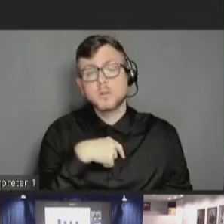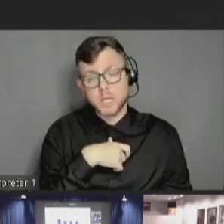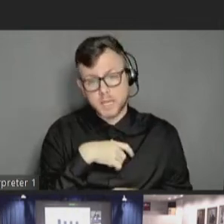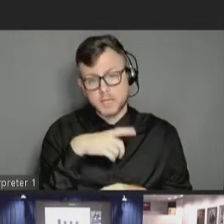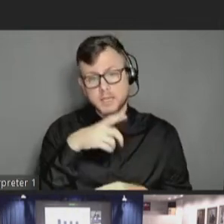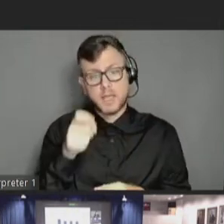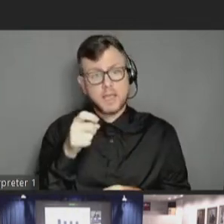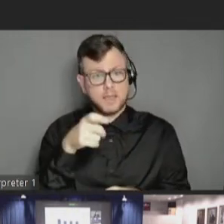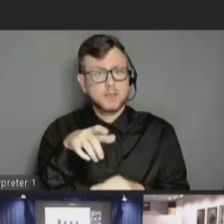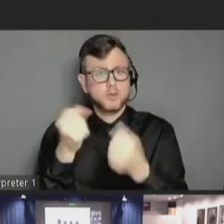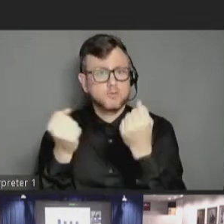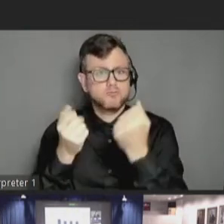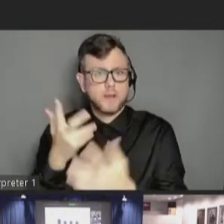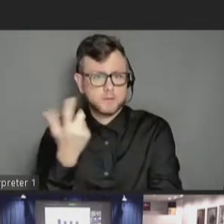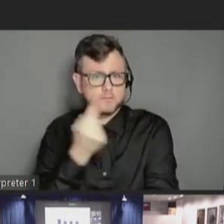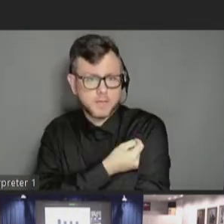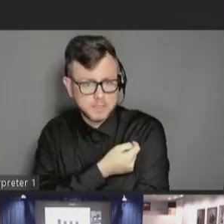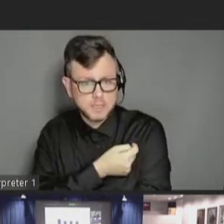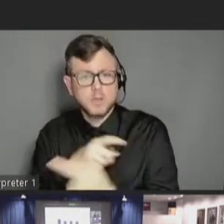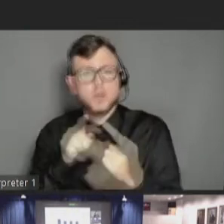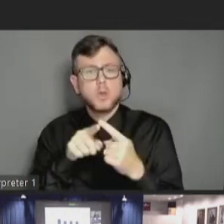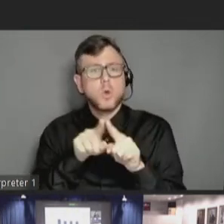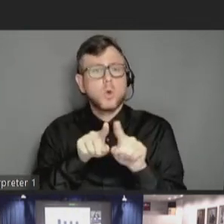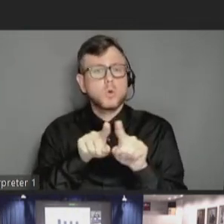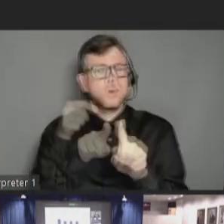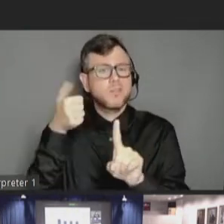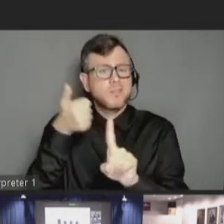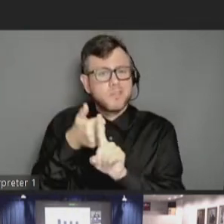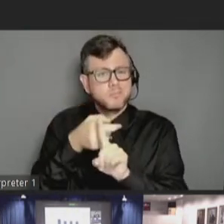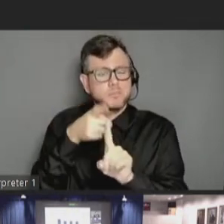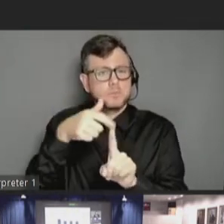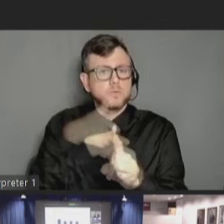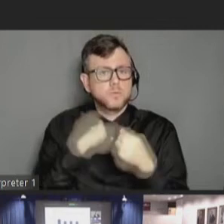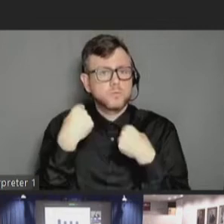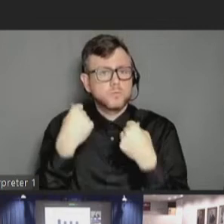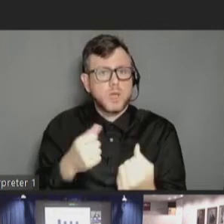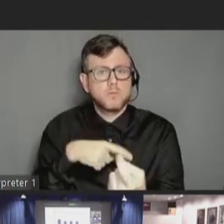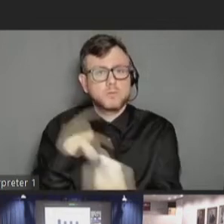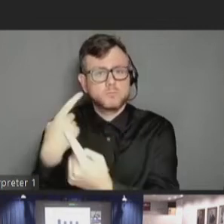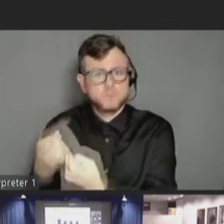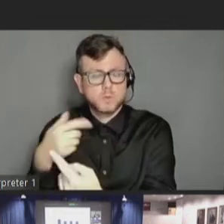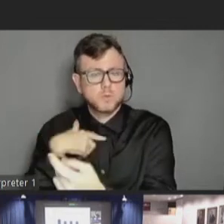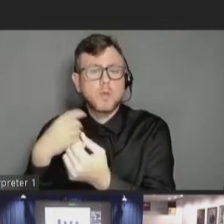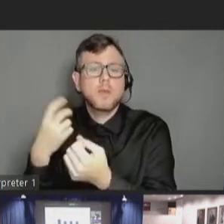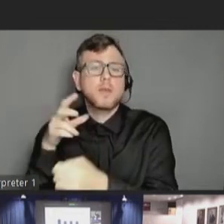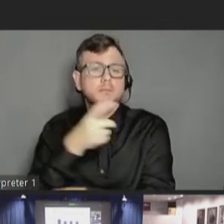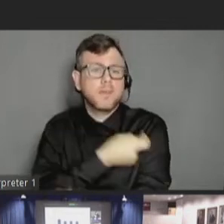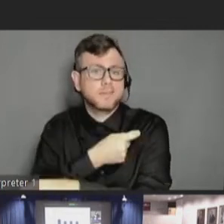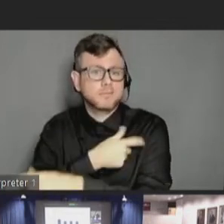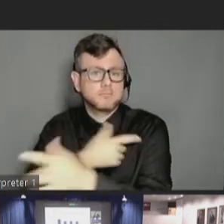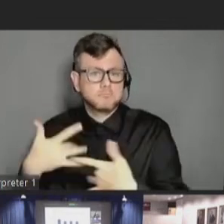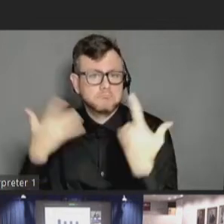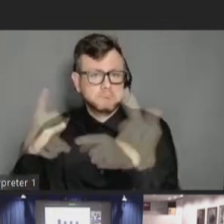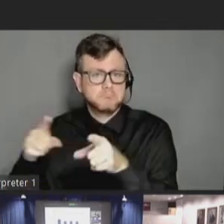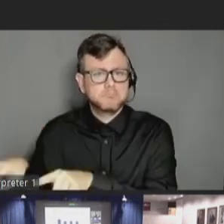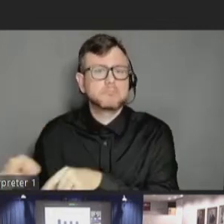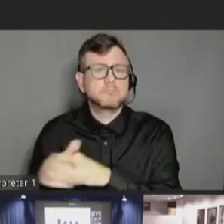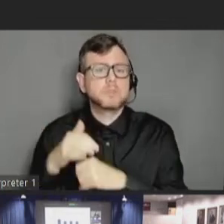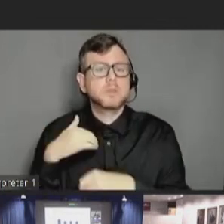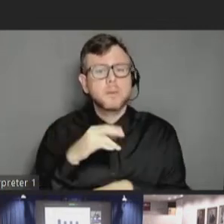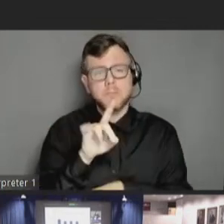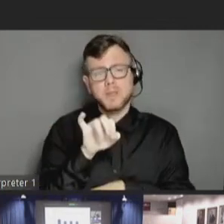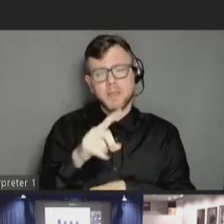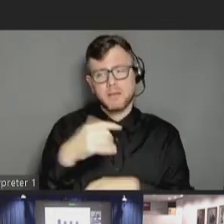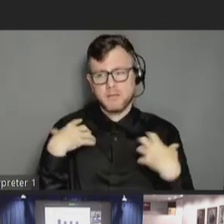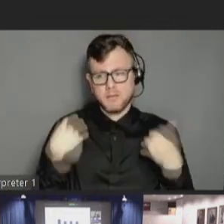vaccinated as well as encouraging them to drive to vaccination events. And then finally encouraging Medicaid health plans to